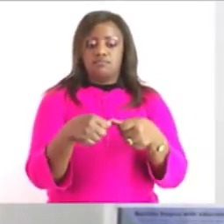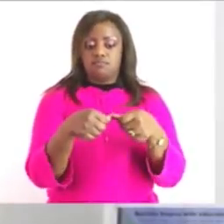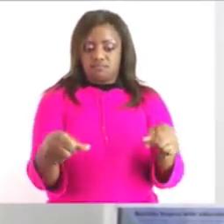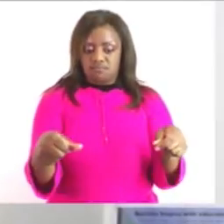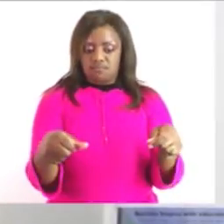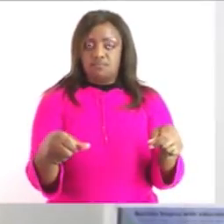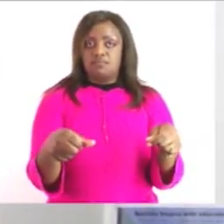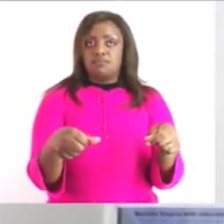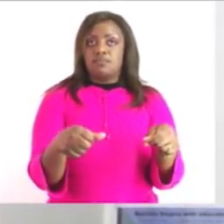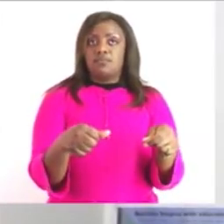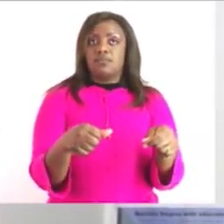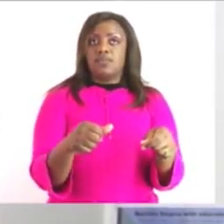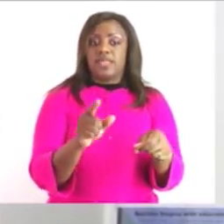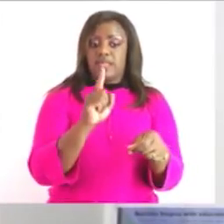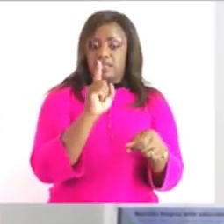we evaluate